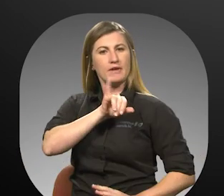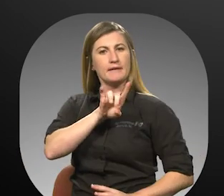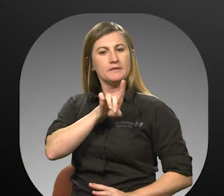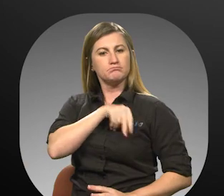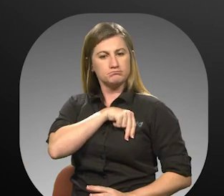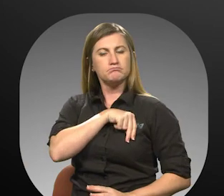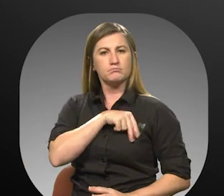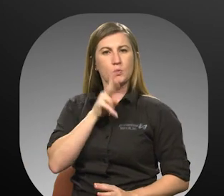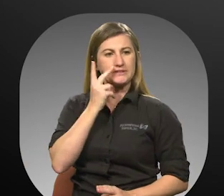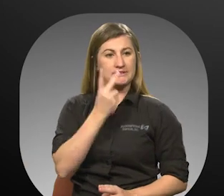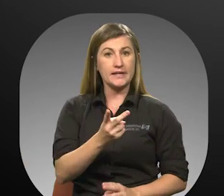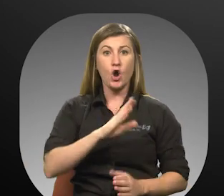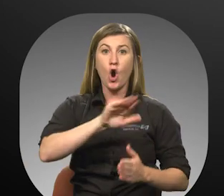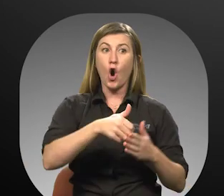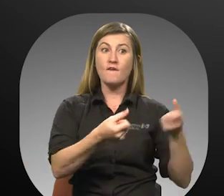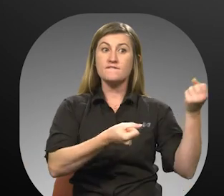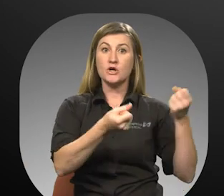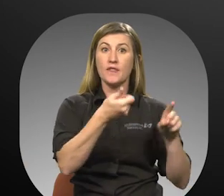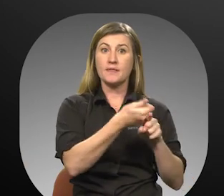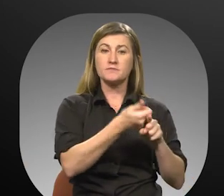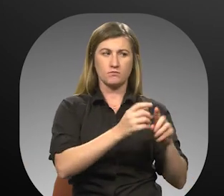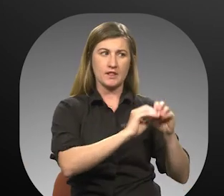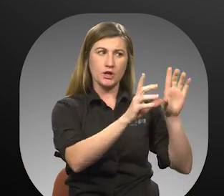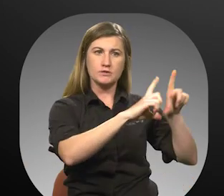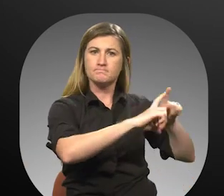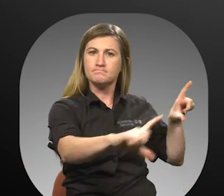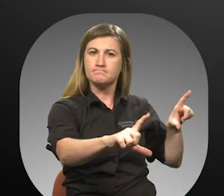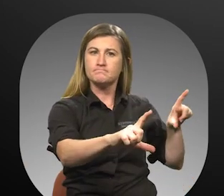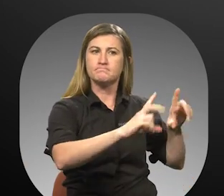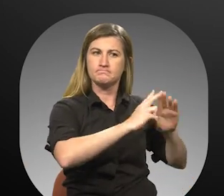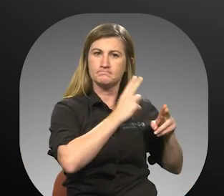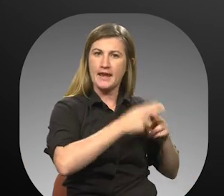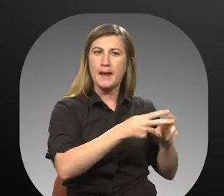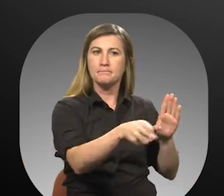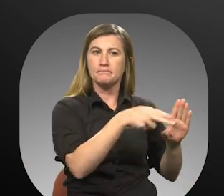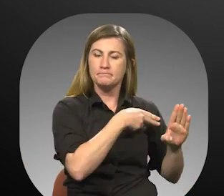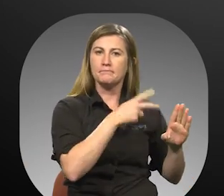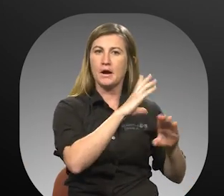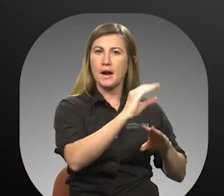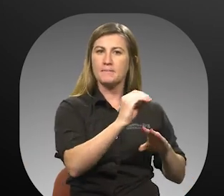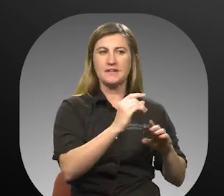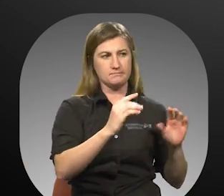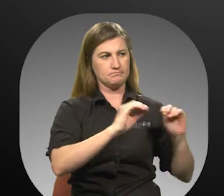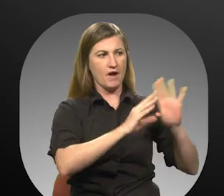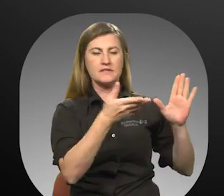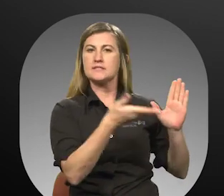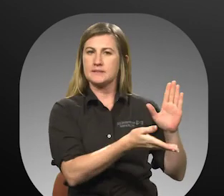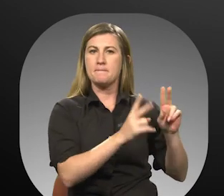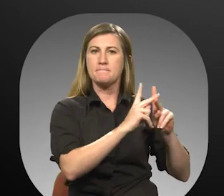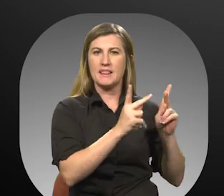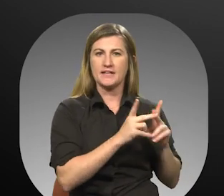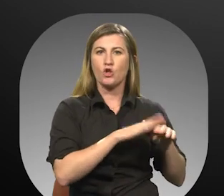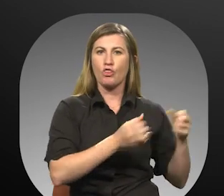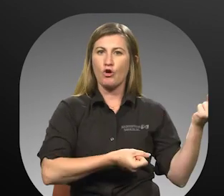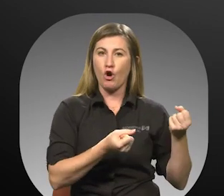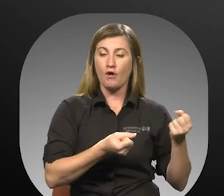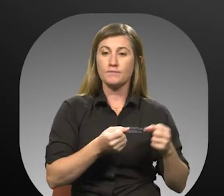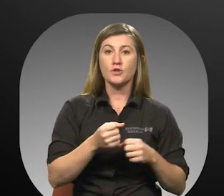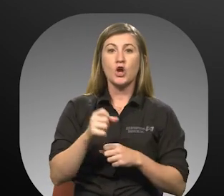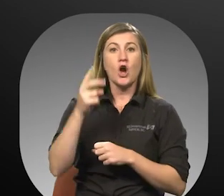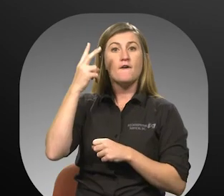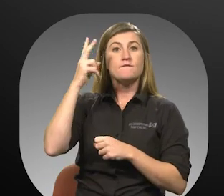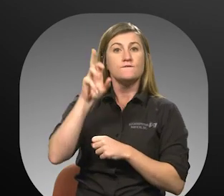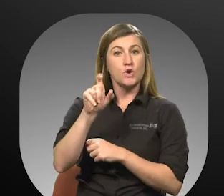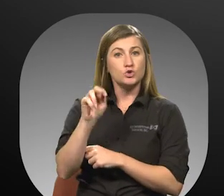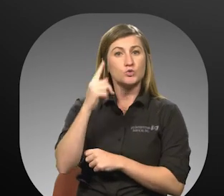All vehicles are plainly marked with the name of the company in a prominent location. Votran Gold provides door-to-door paratransit